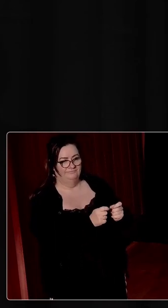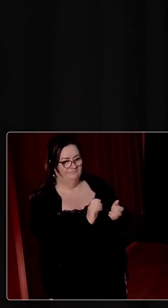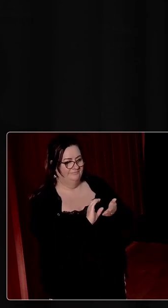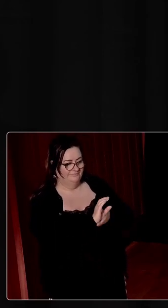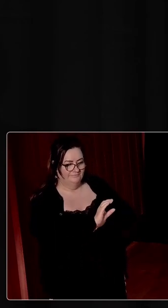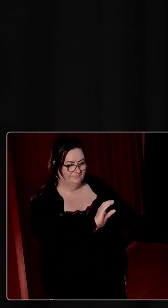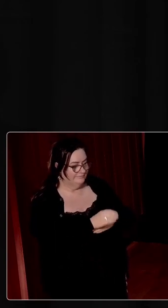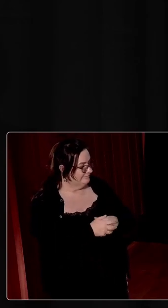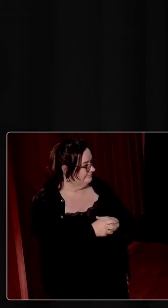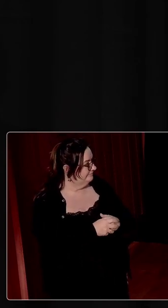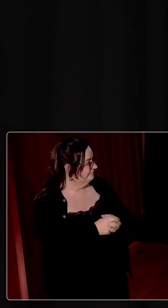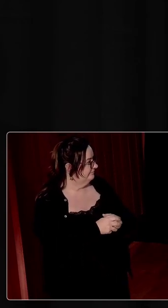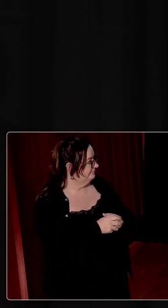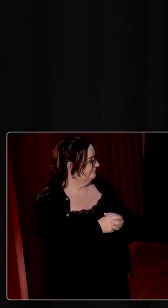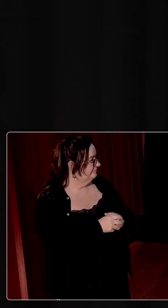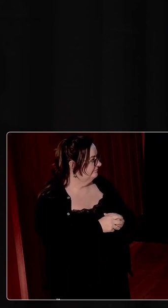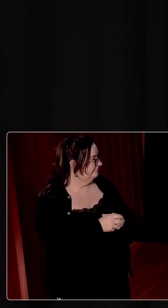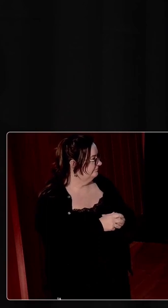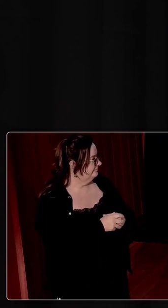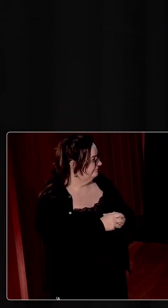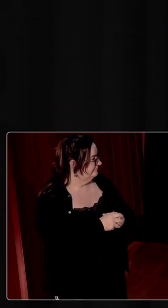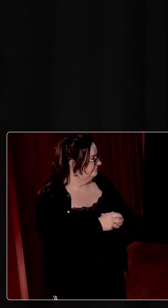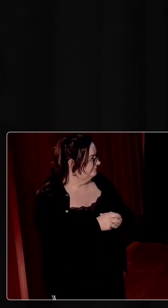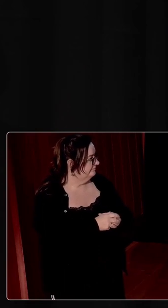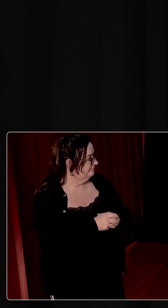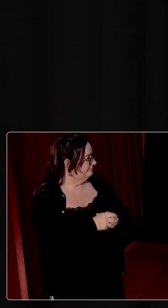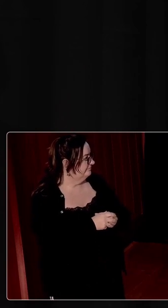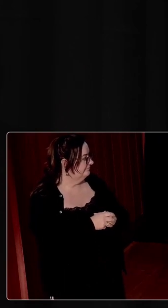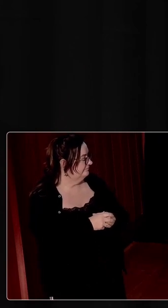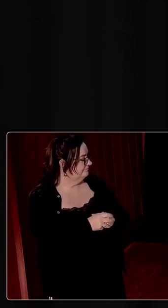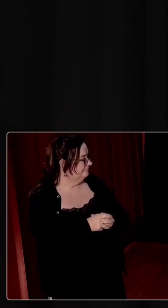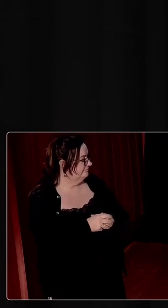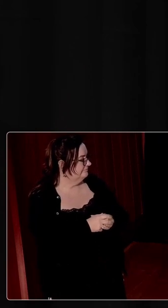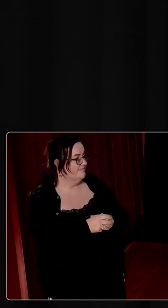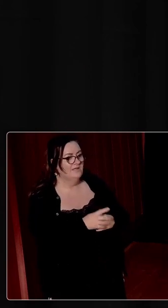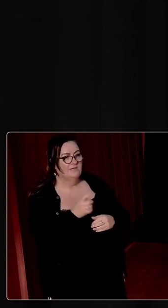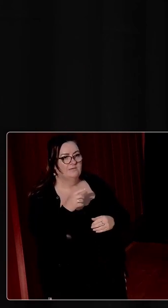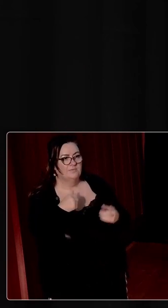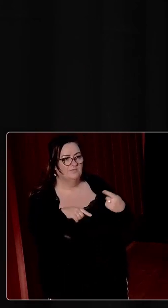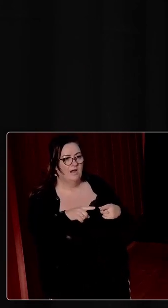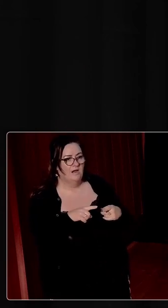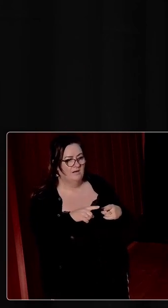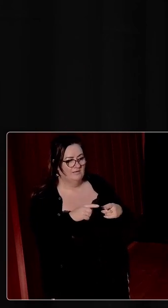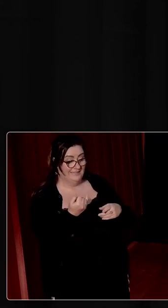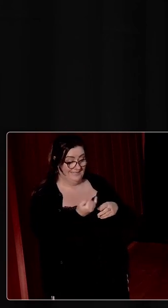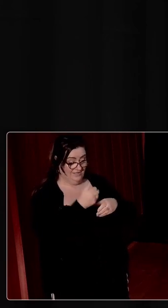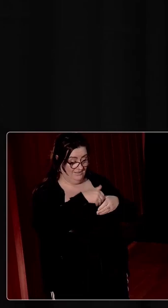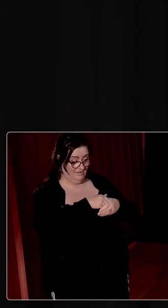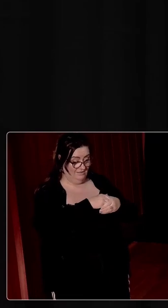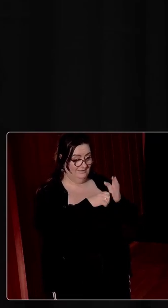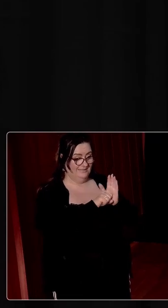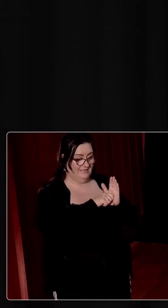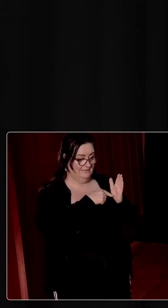we're having with issues about our failure of the internal state